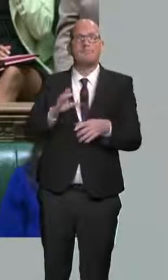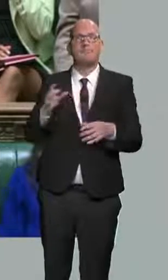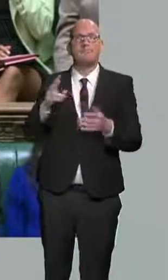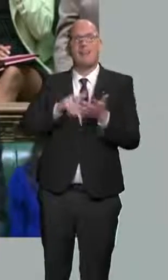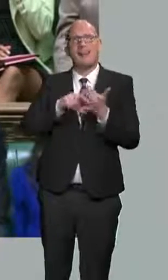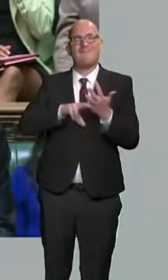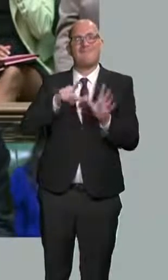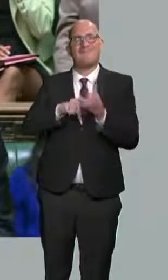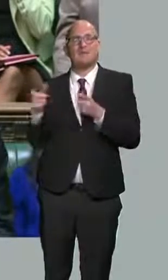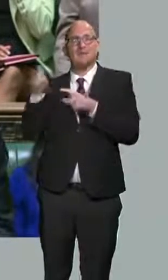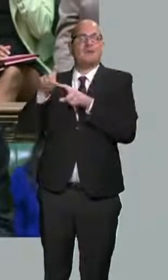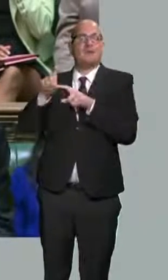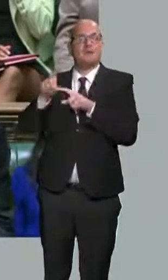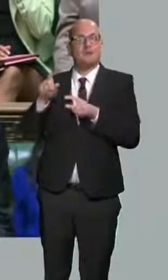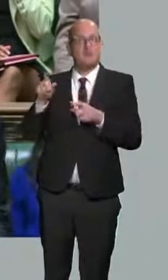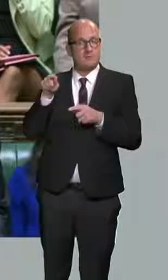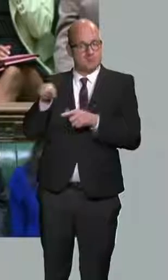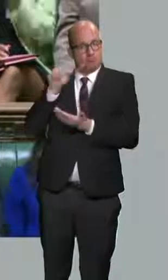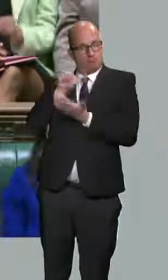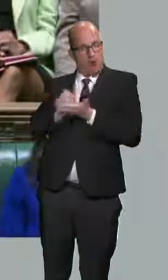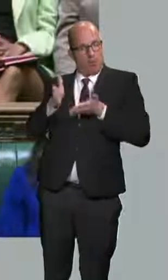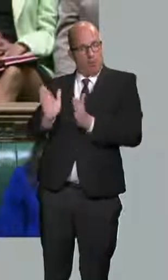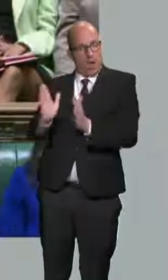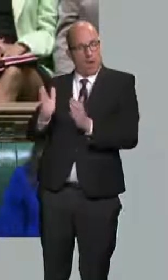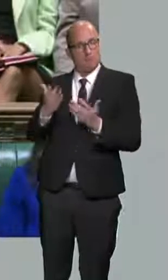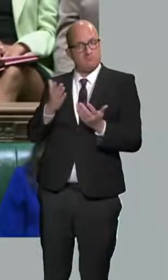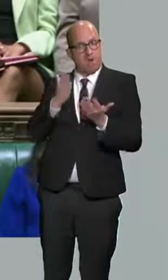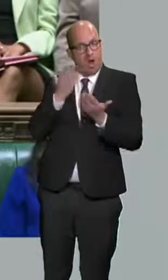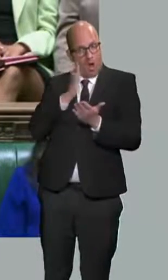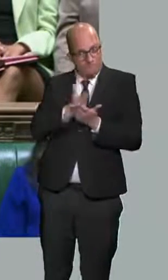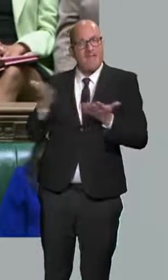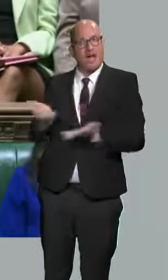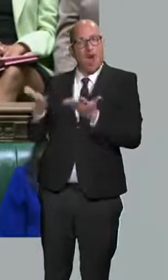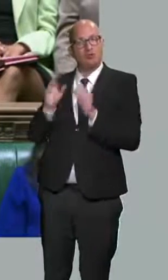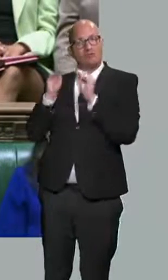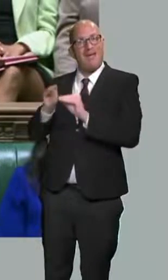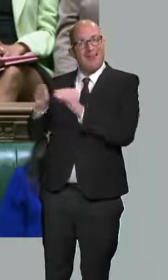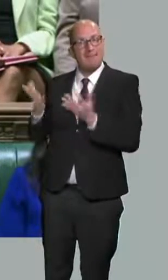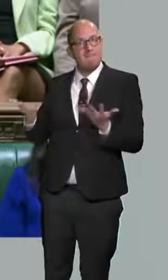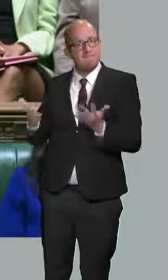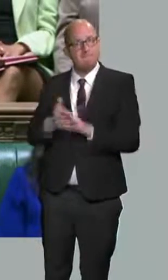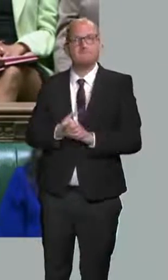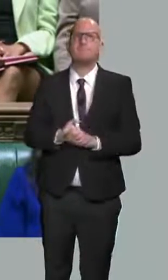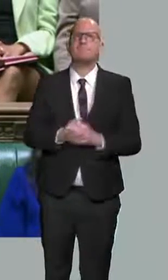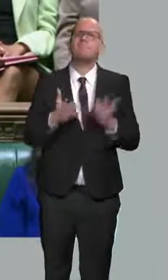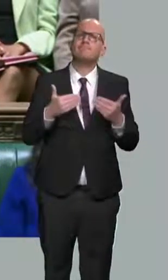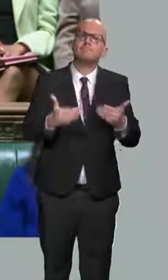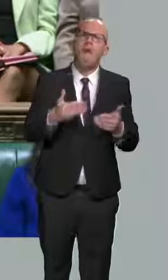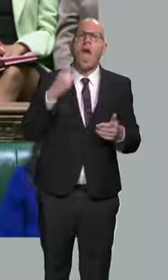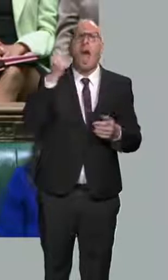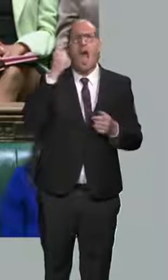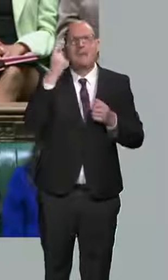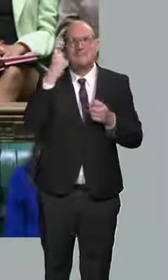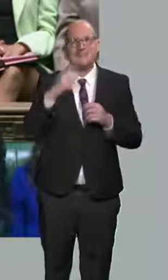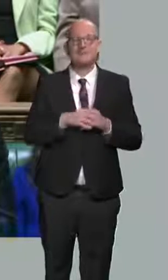incentivise businesses to invest in the right kinds of training. Second, ideas. Over the last 50 years,